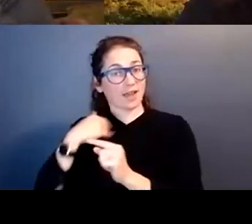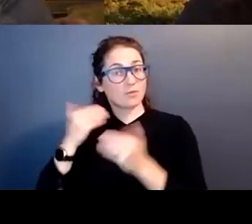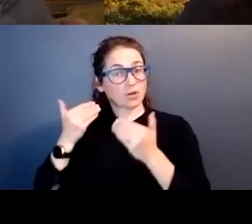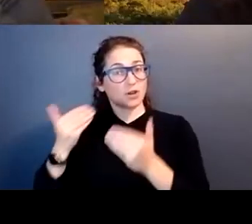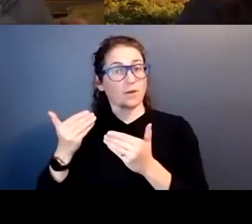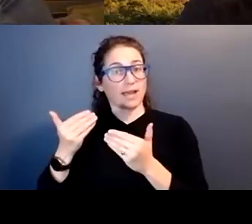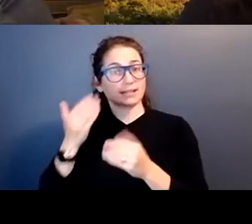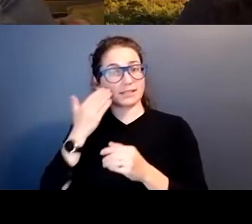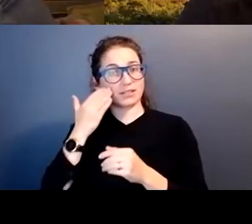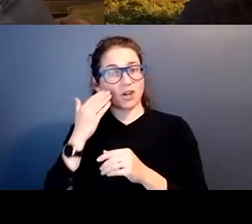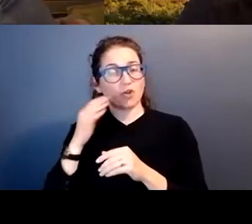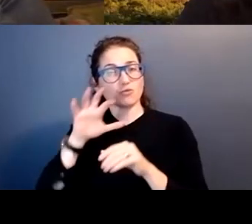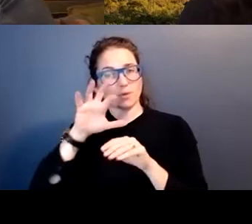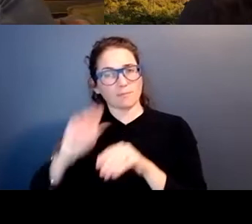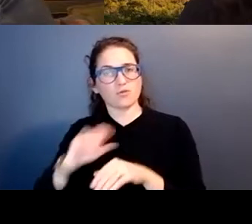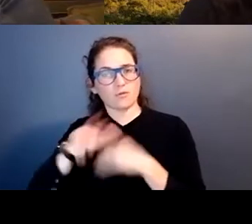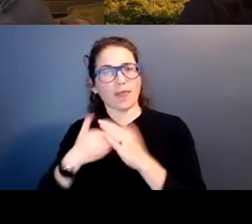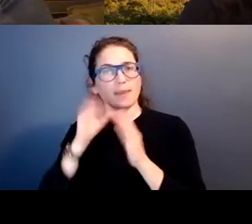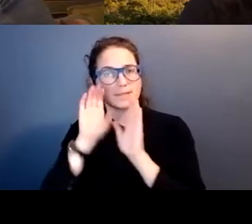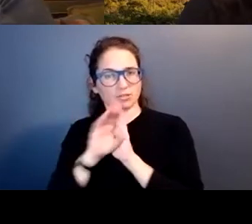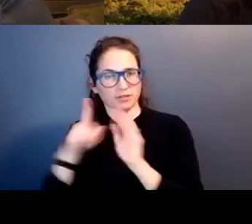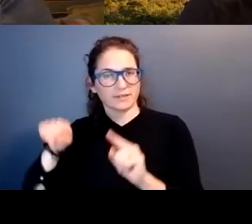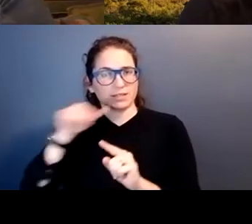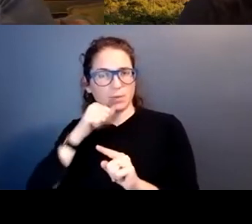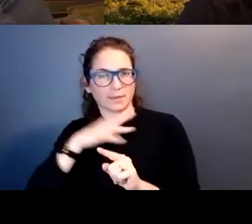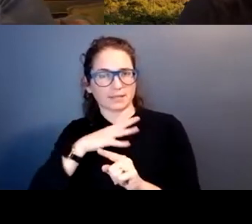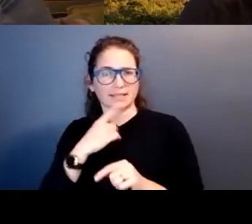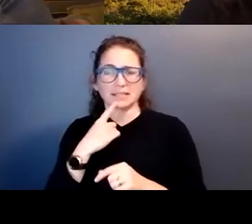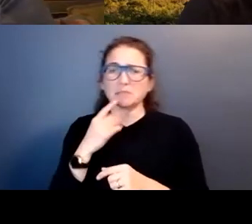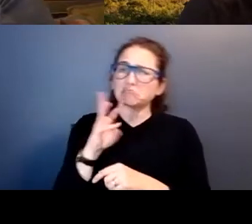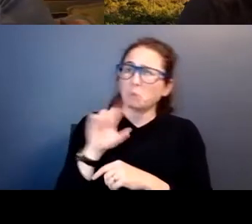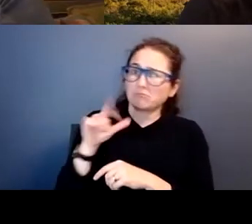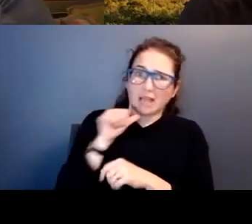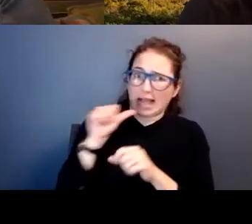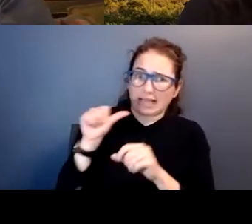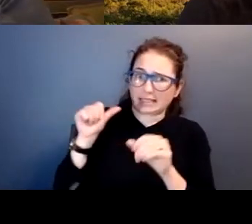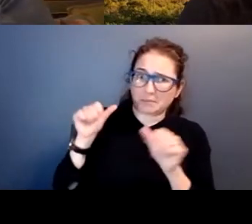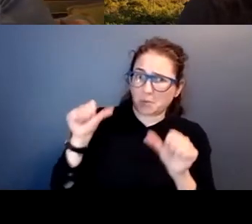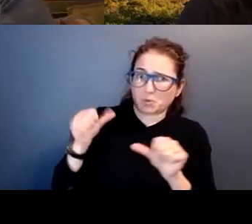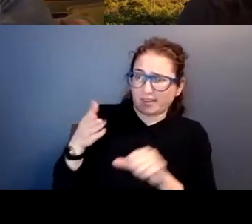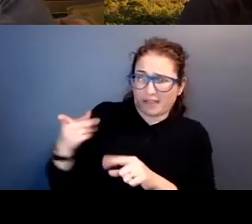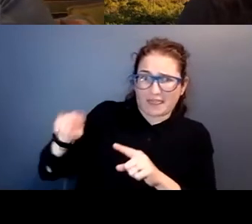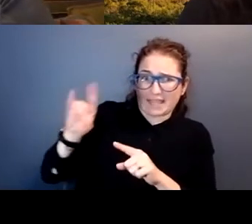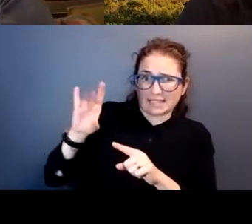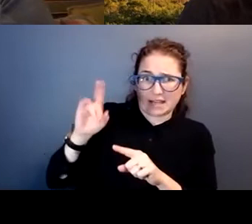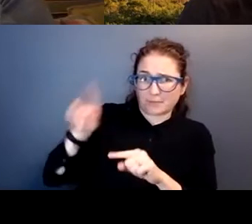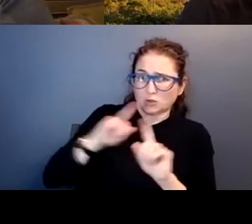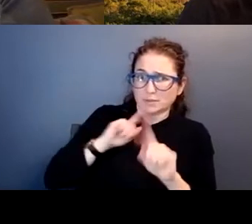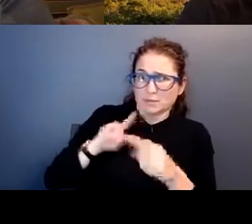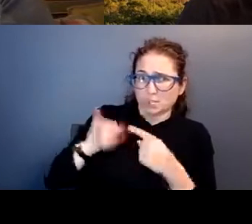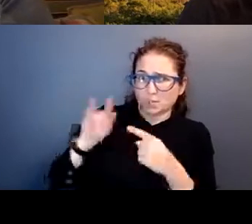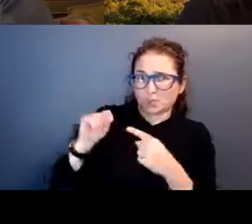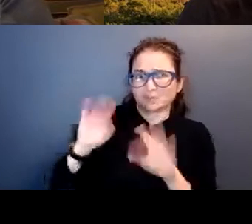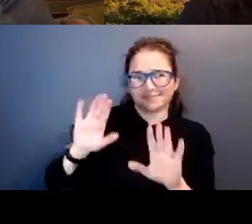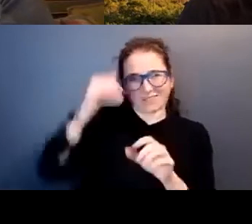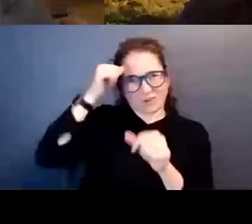remove off of our social media, the pictures of these women, I said, well, I didn't put it up. They did. I'm just responding to it. But